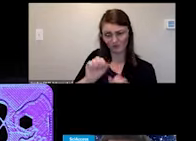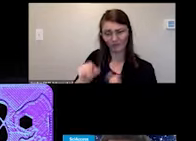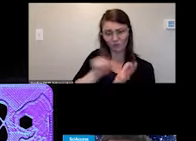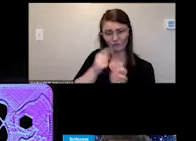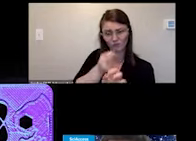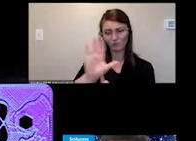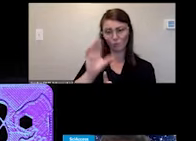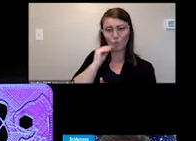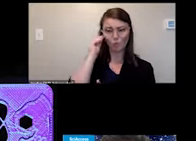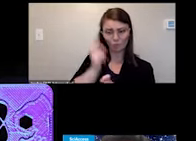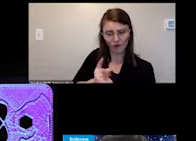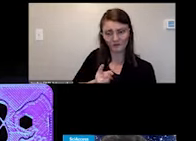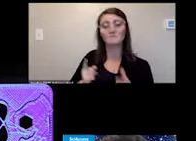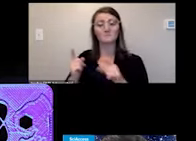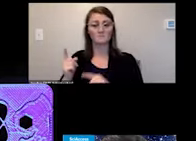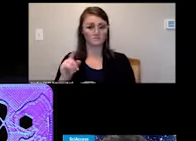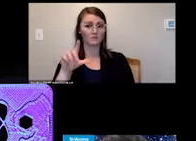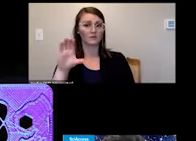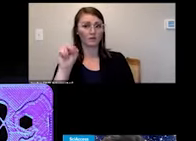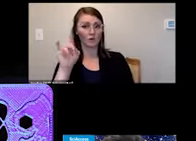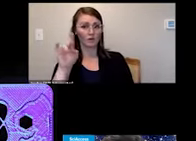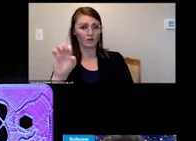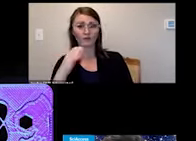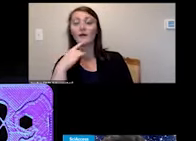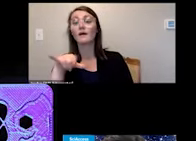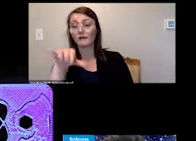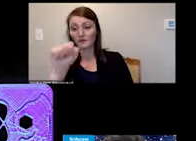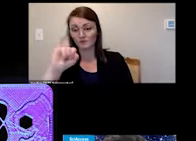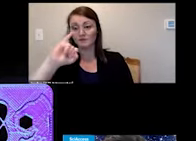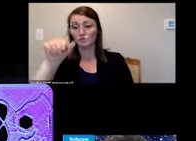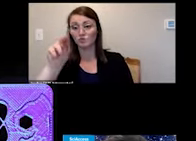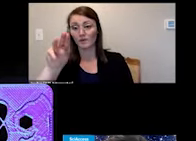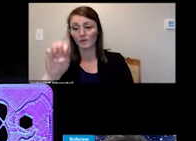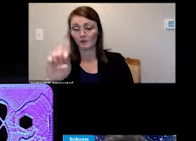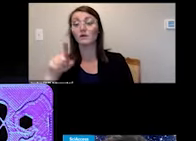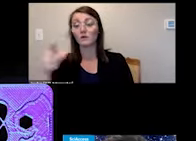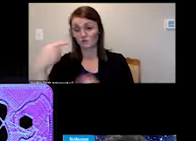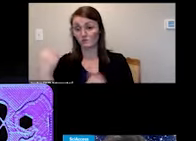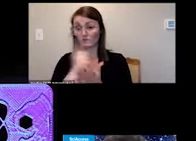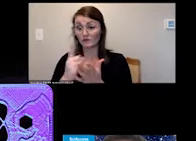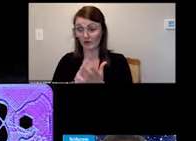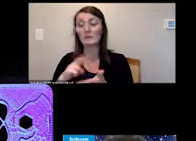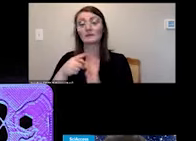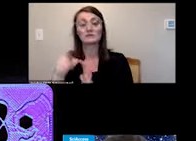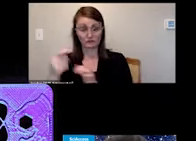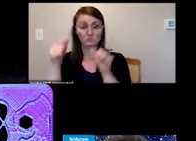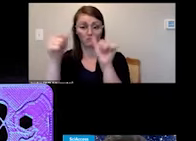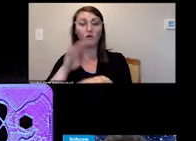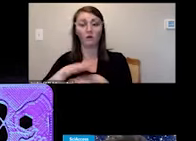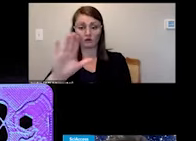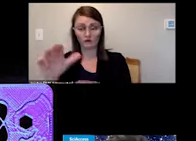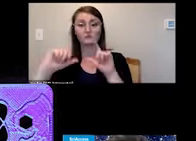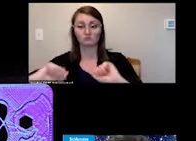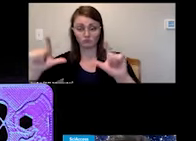all of the even the ones that jamie has been designing he posts them on his thingiverse page so and his name